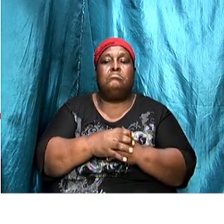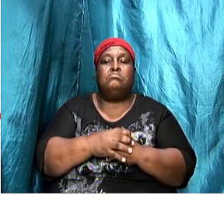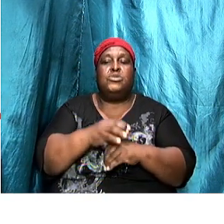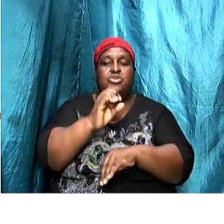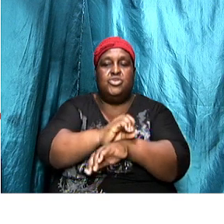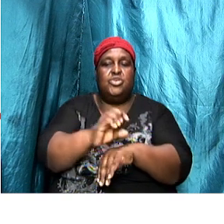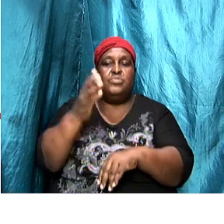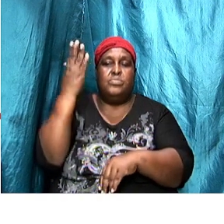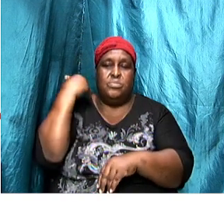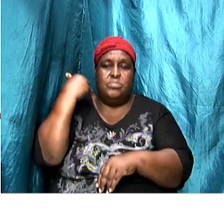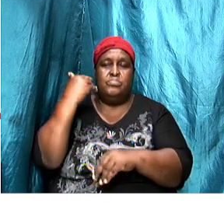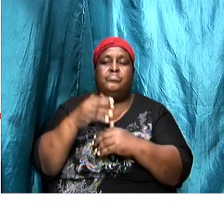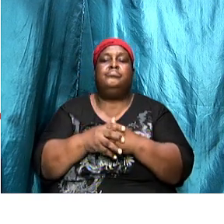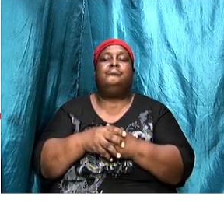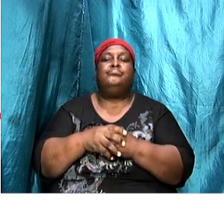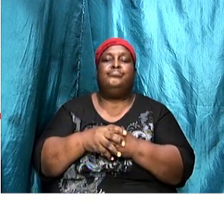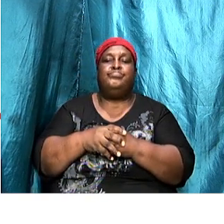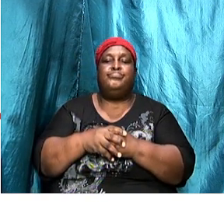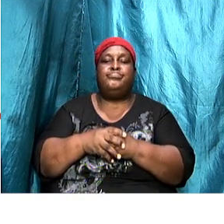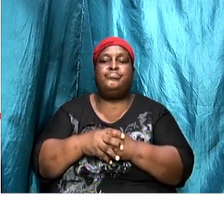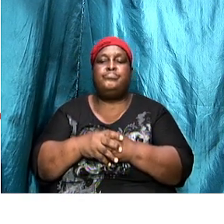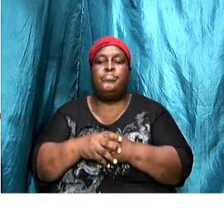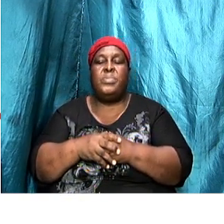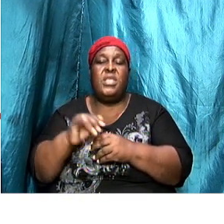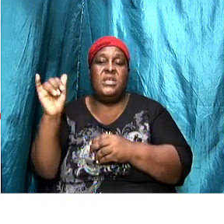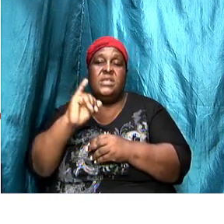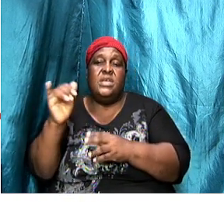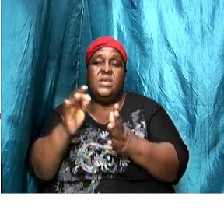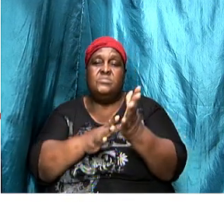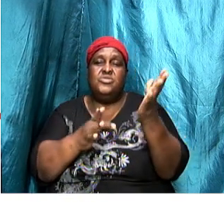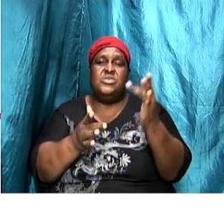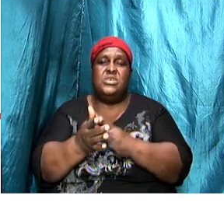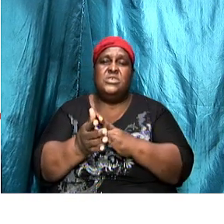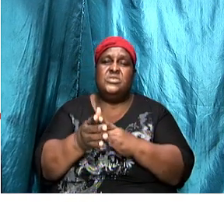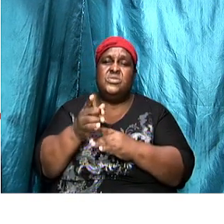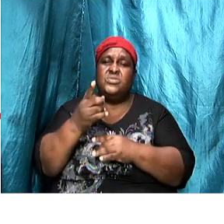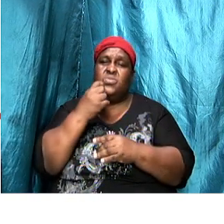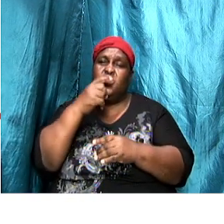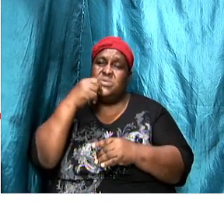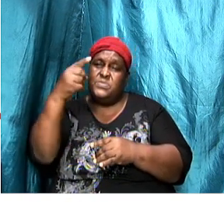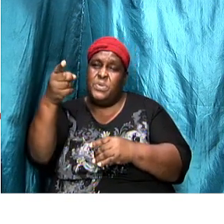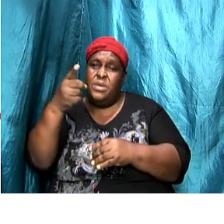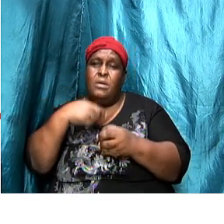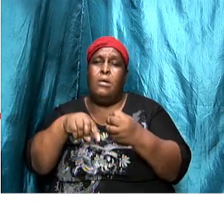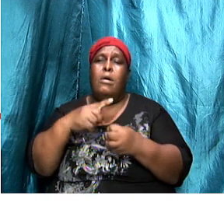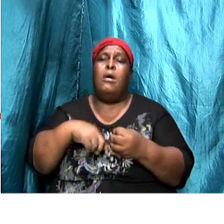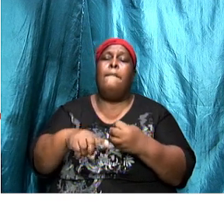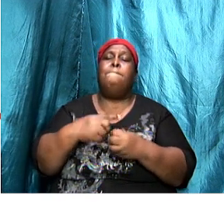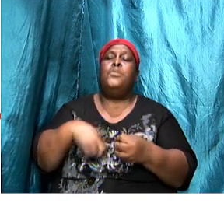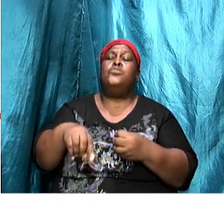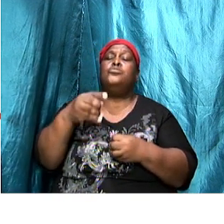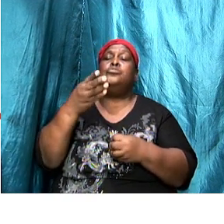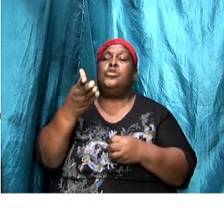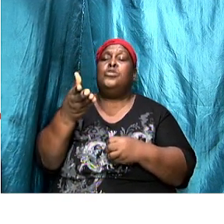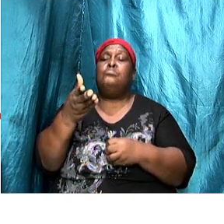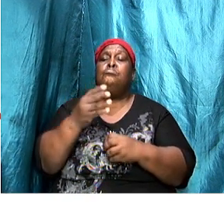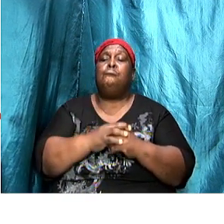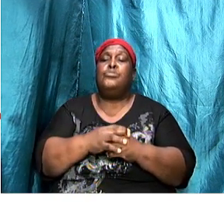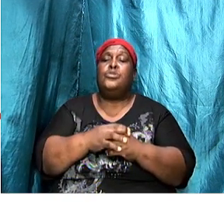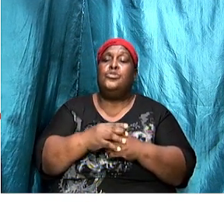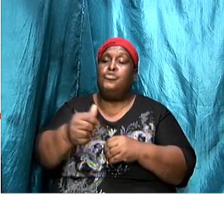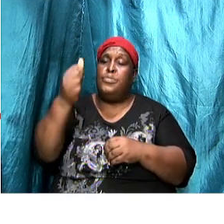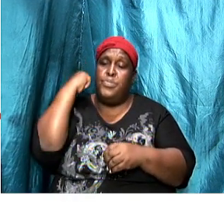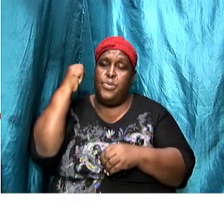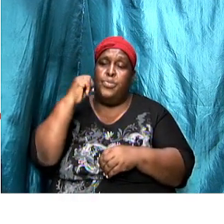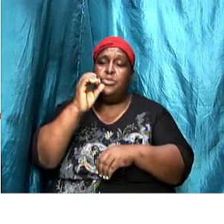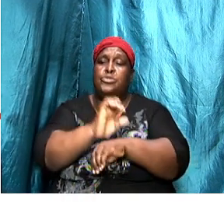who will rebuke the same Jesus who patty on the shoulder is the same Jesus that can